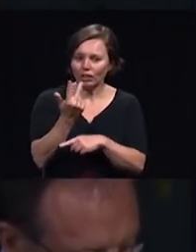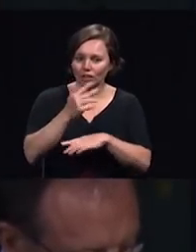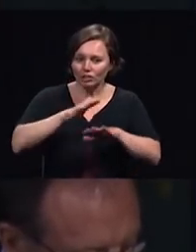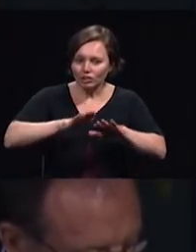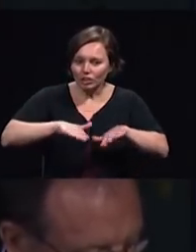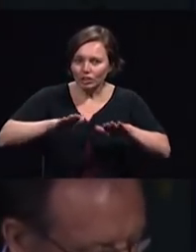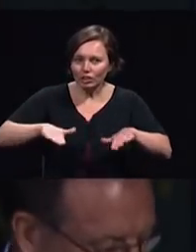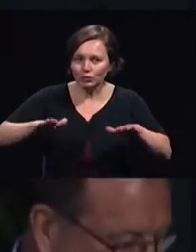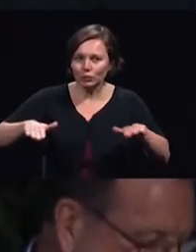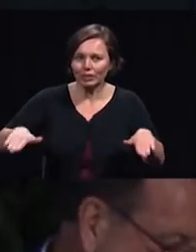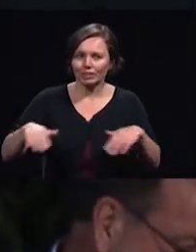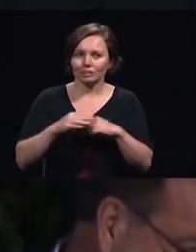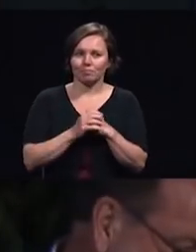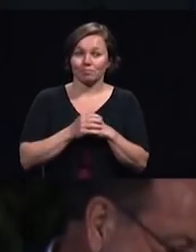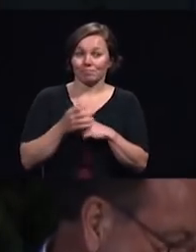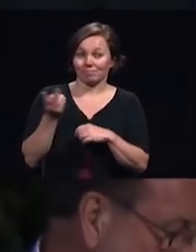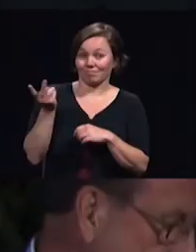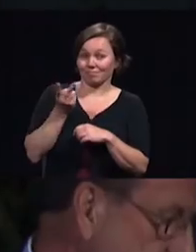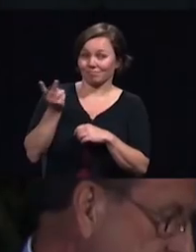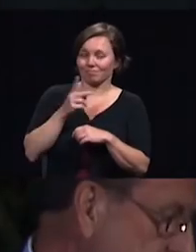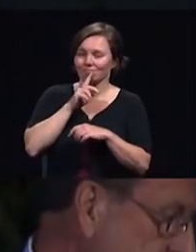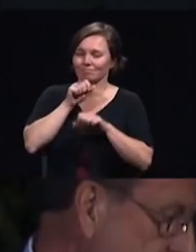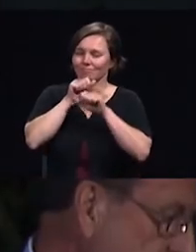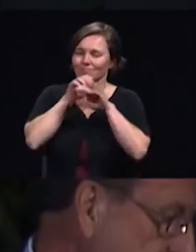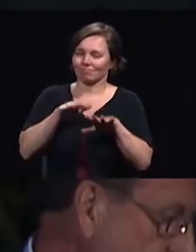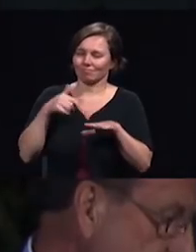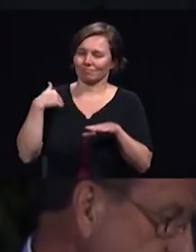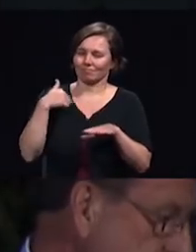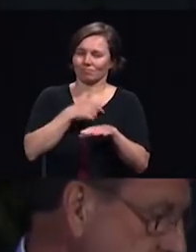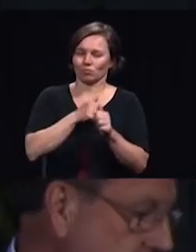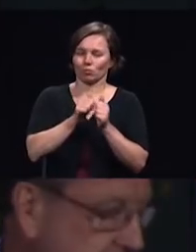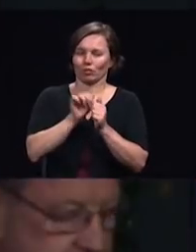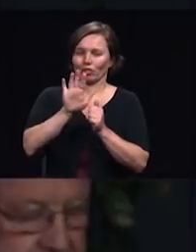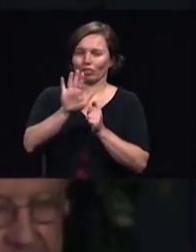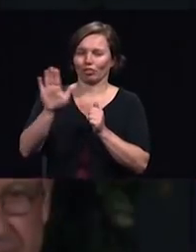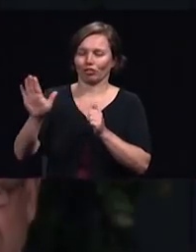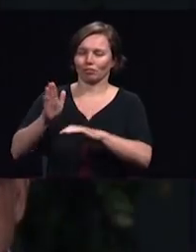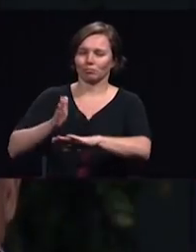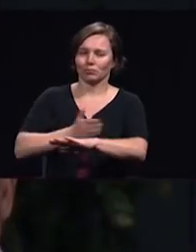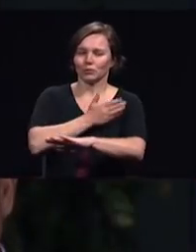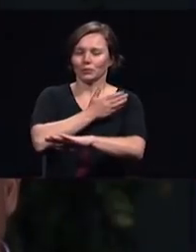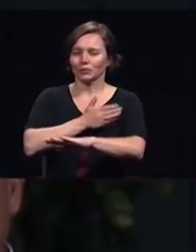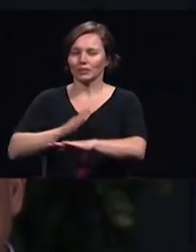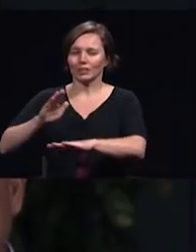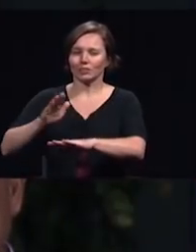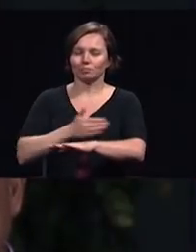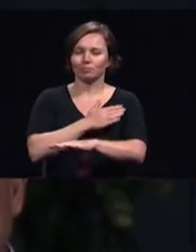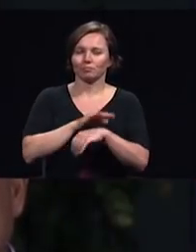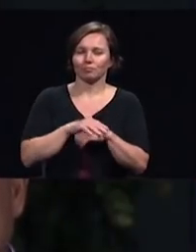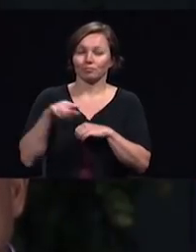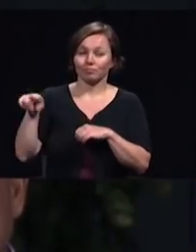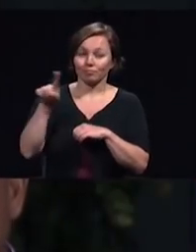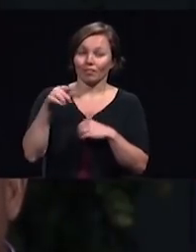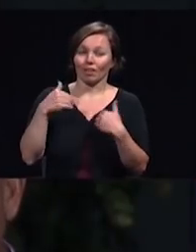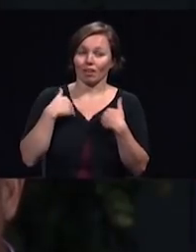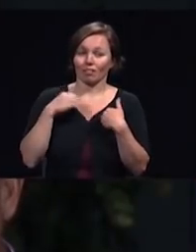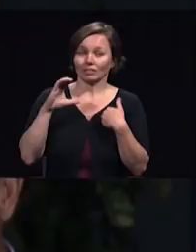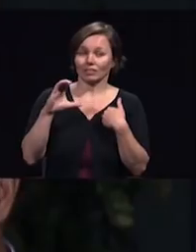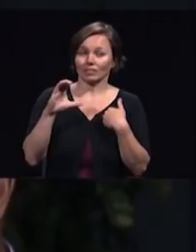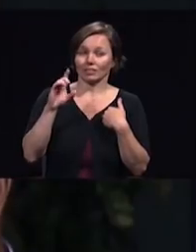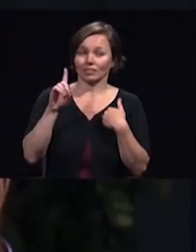with their music. Their CDs are some of Nancy's and my favorites.